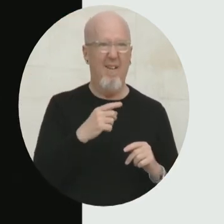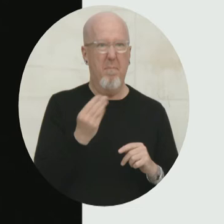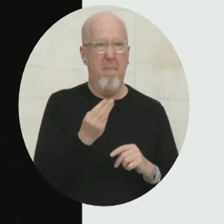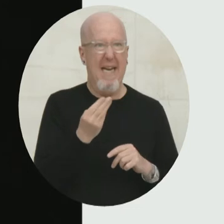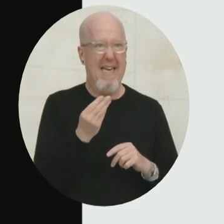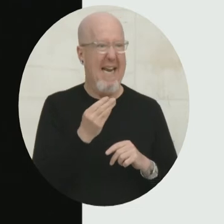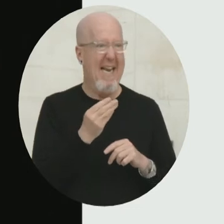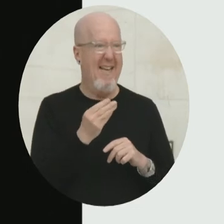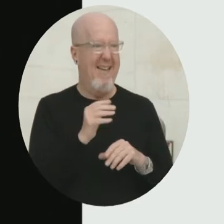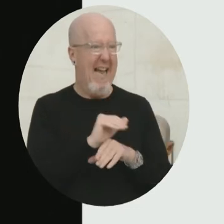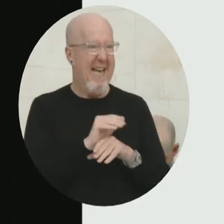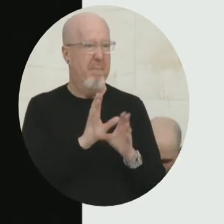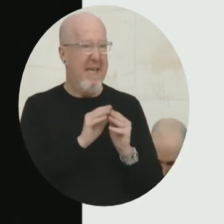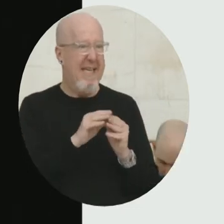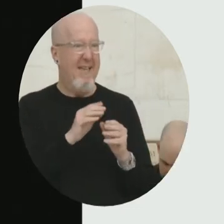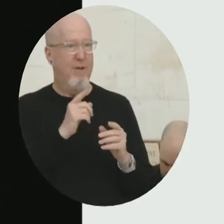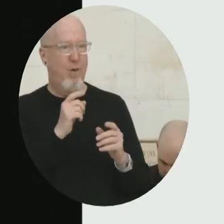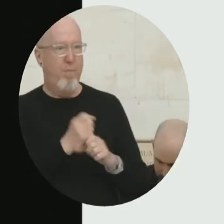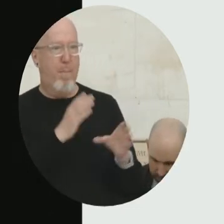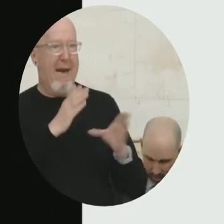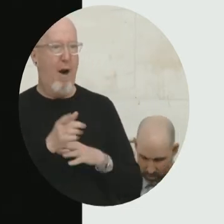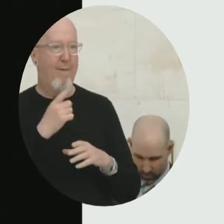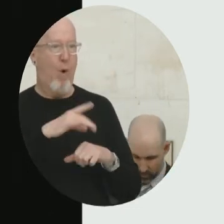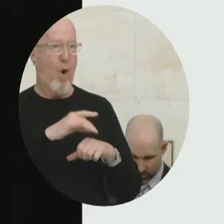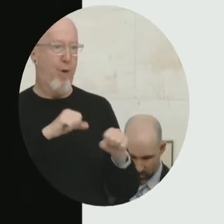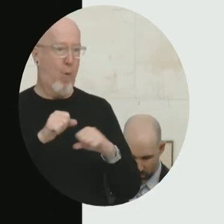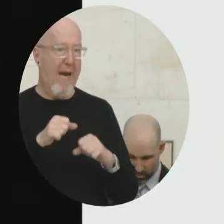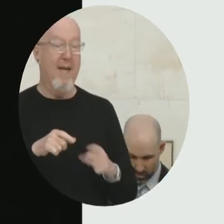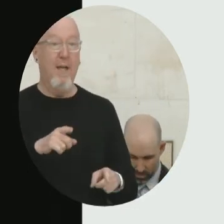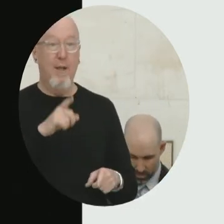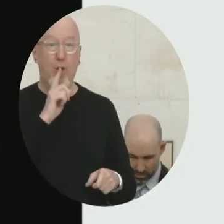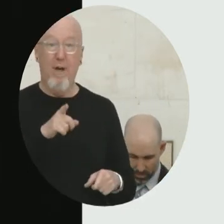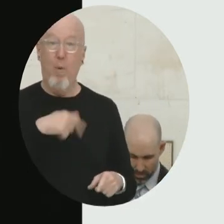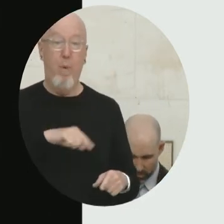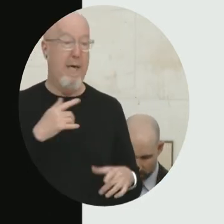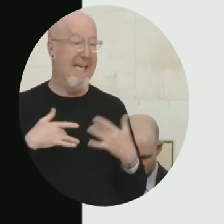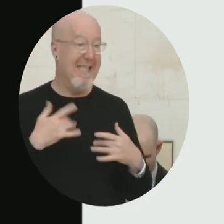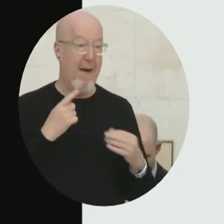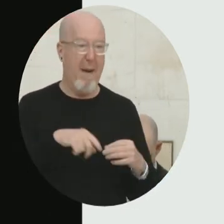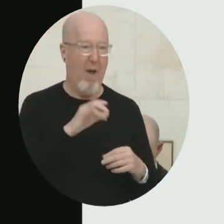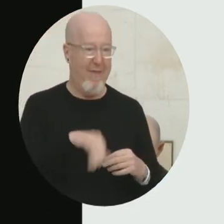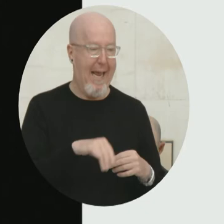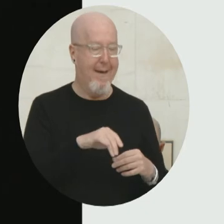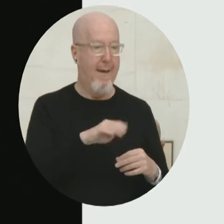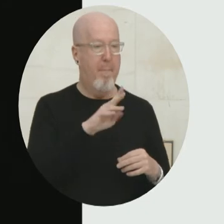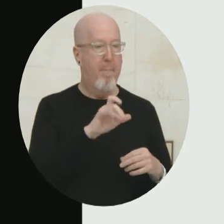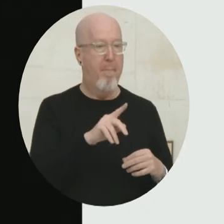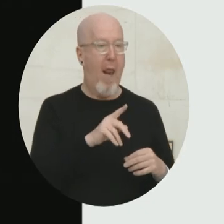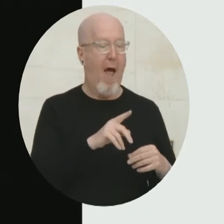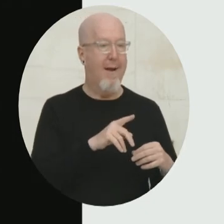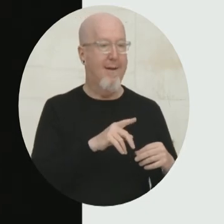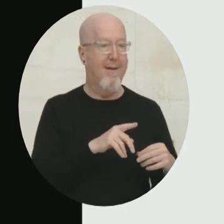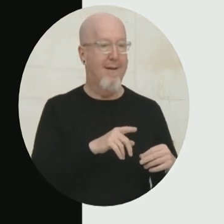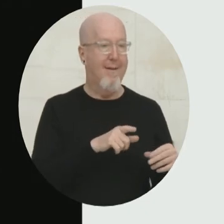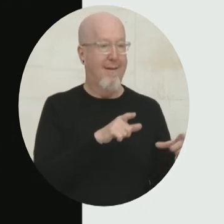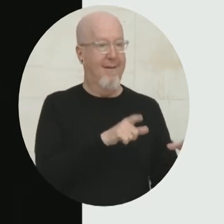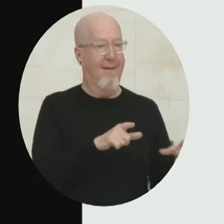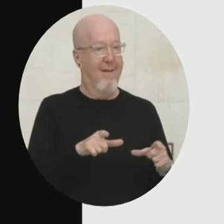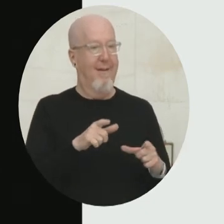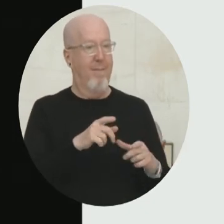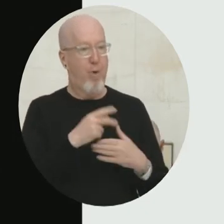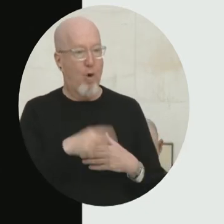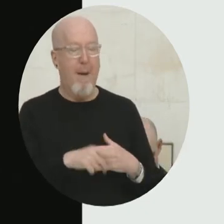plan when the earthquakes truck. And so the bottom line is we're really excited about this program, and we look forward to launching that downstream.